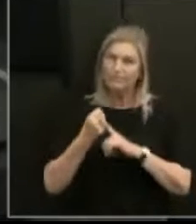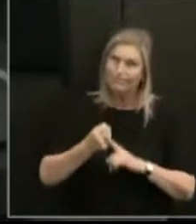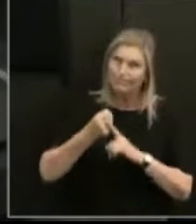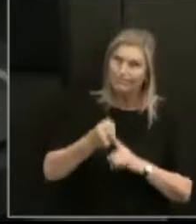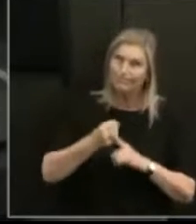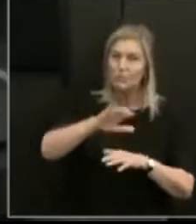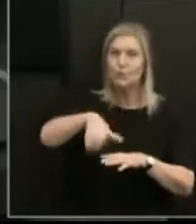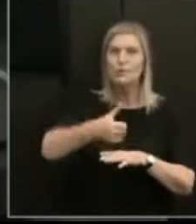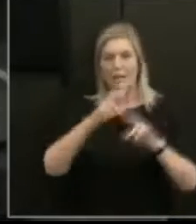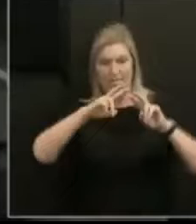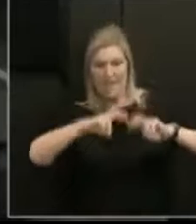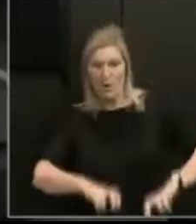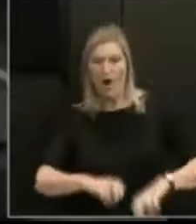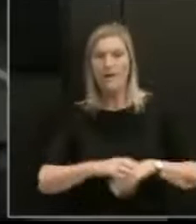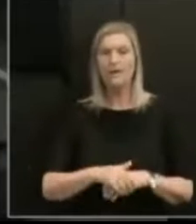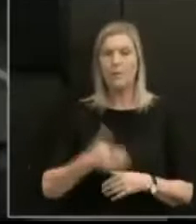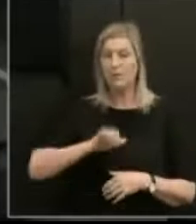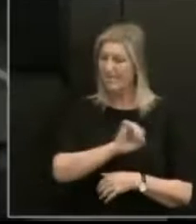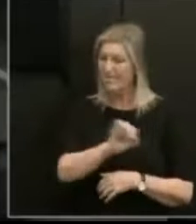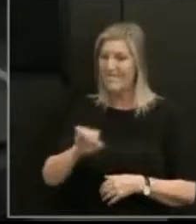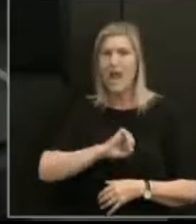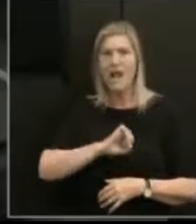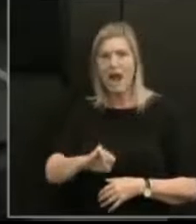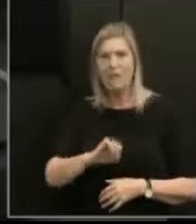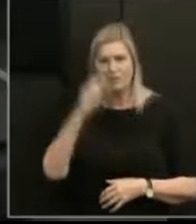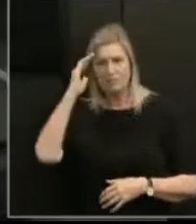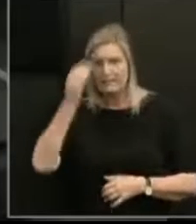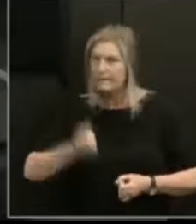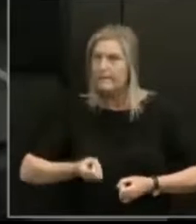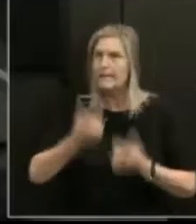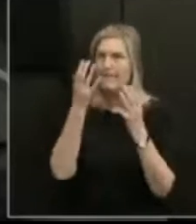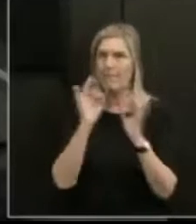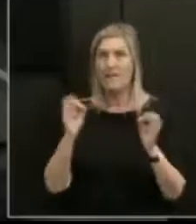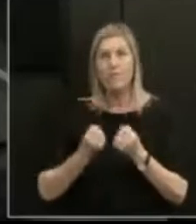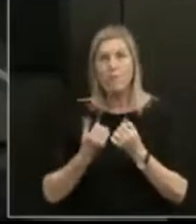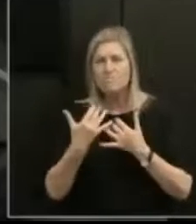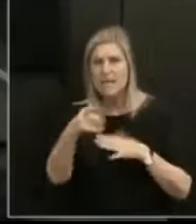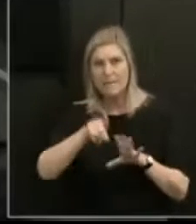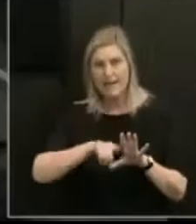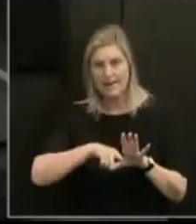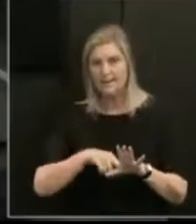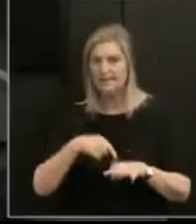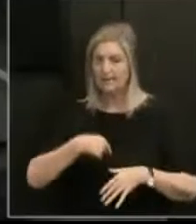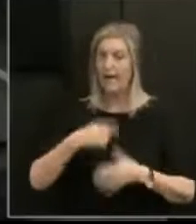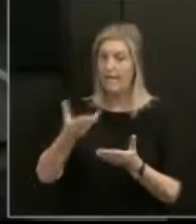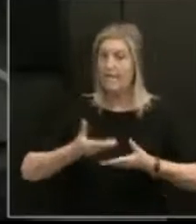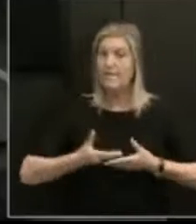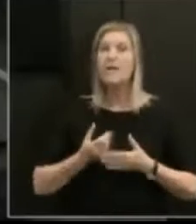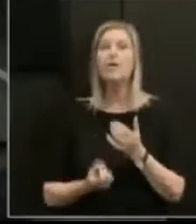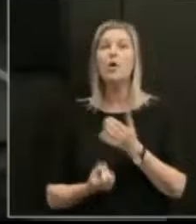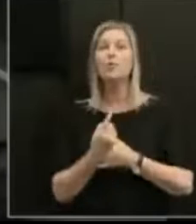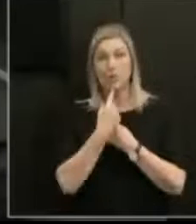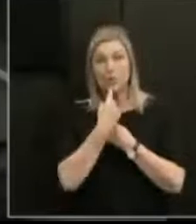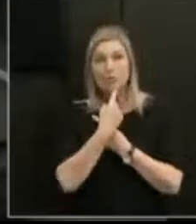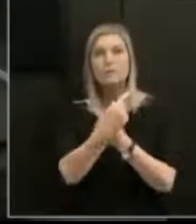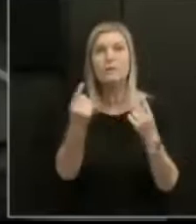It is because of the courage and persistence of many people over many decades that I have the opportunity to address